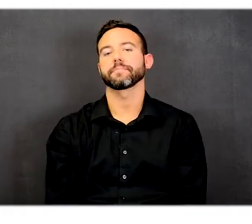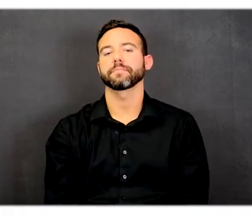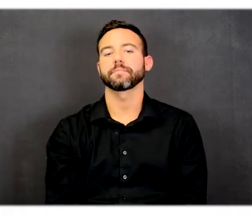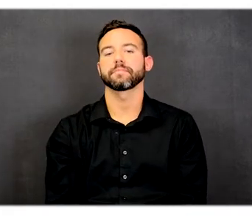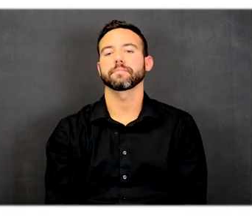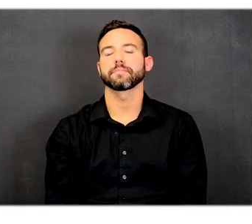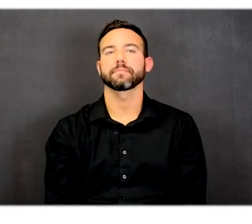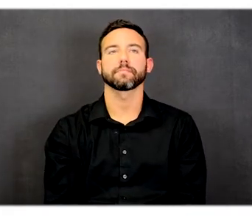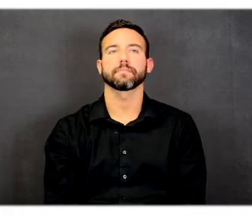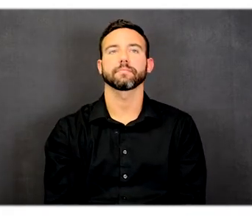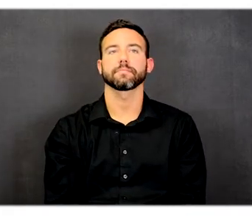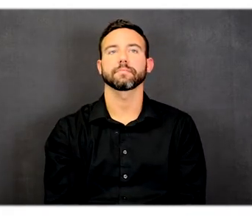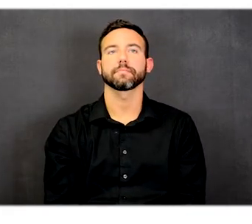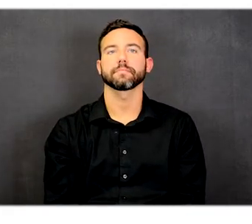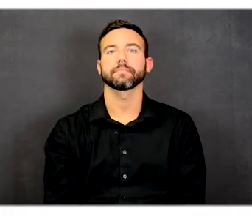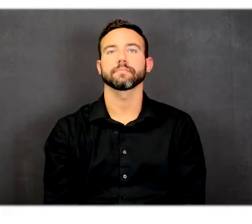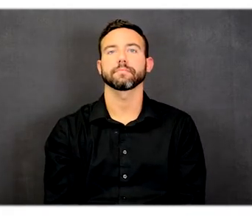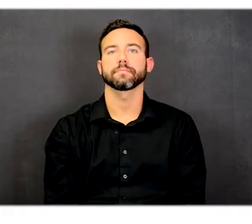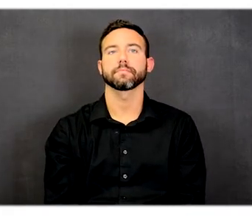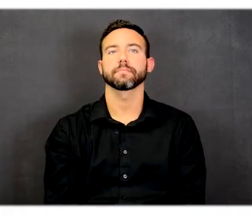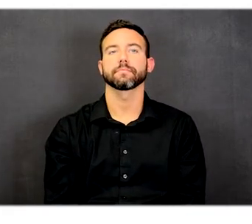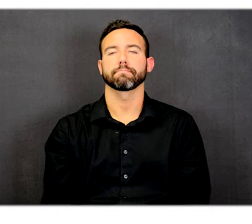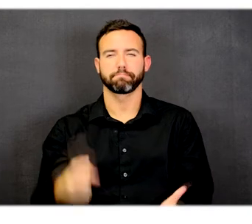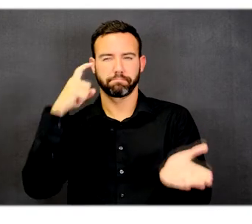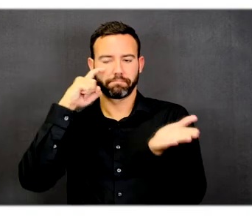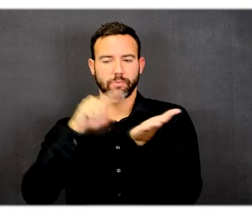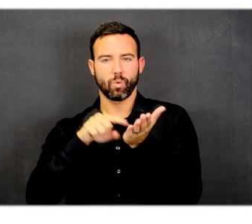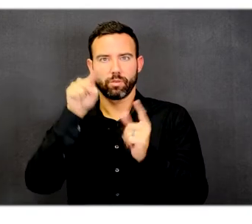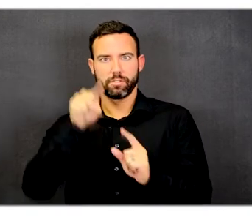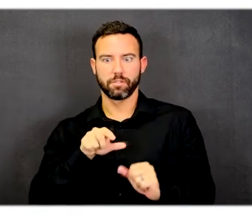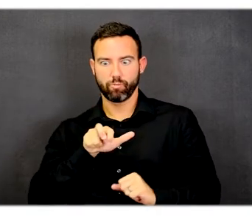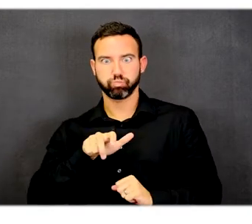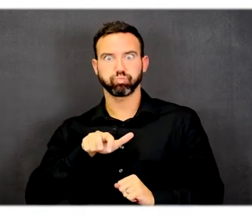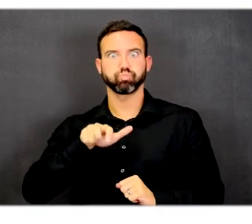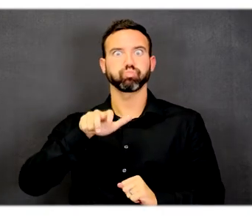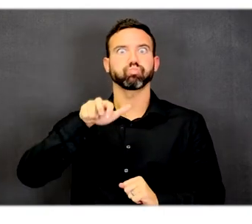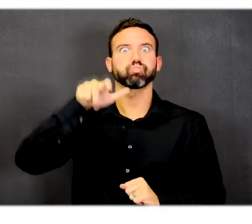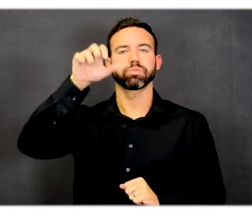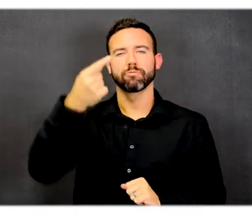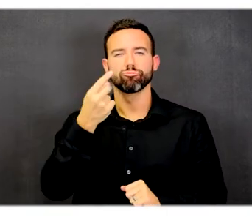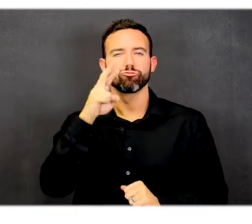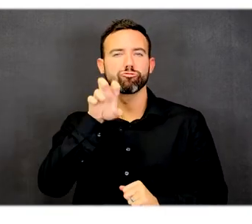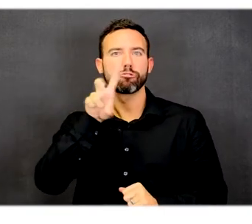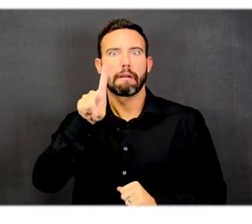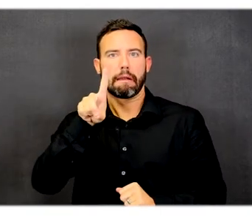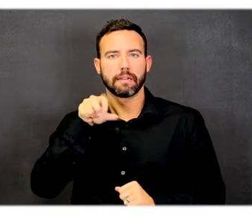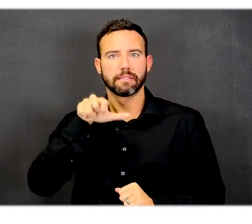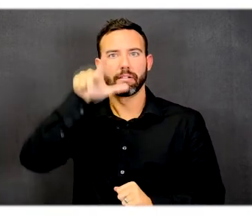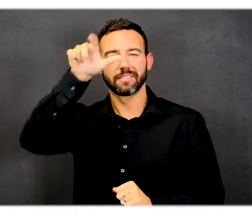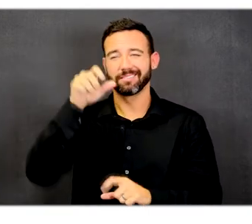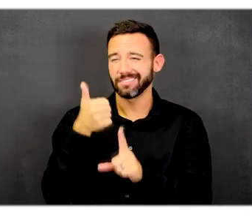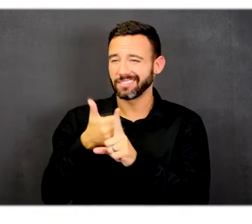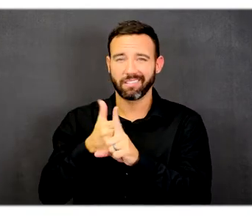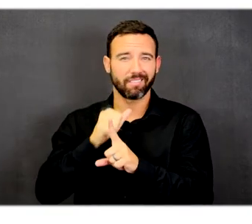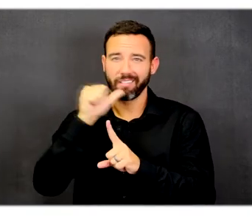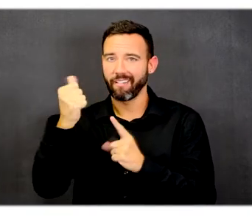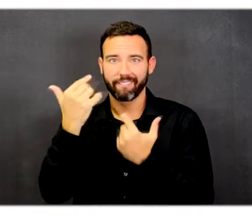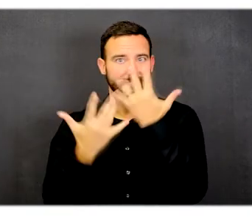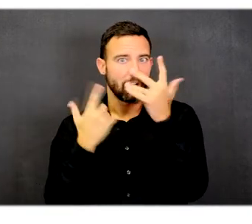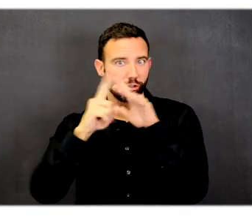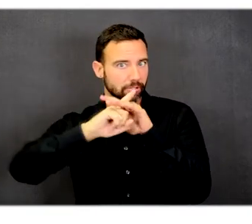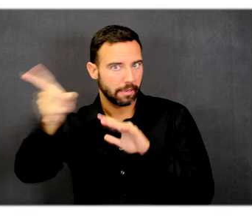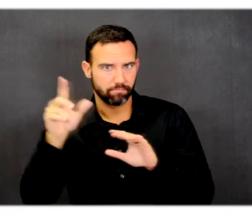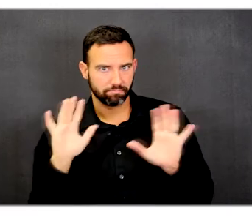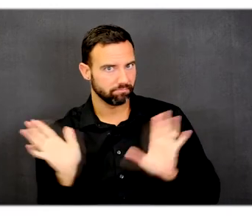Below that is a call out that points to the grand staircase. That is not considered a fire escape but is a very